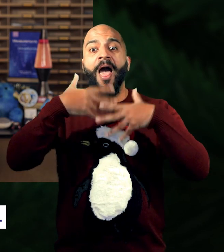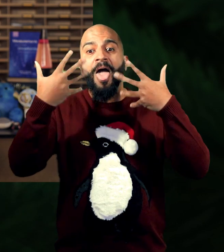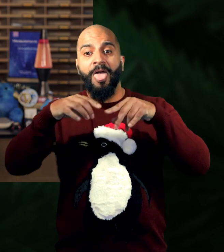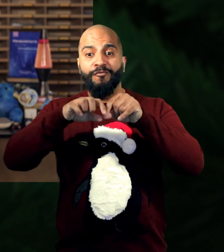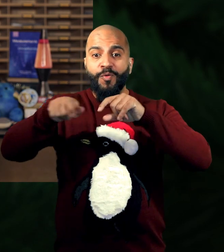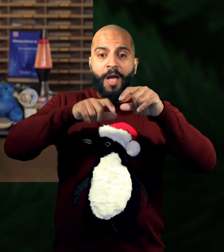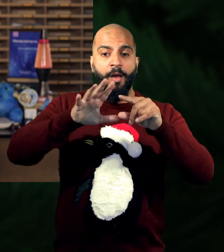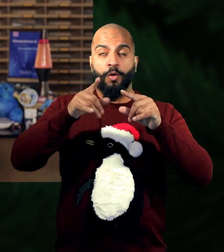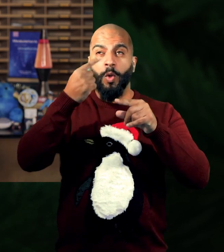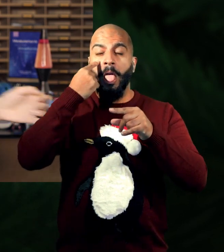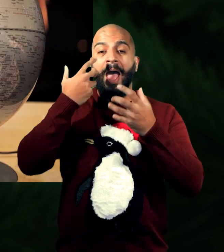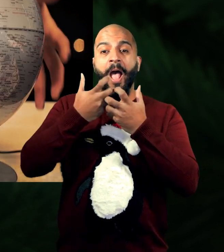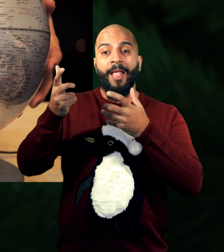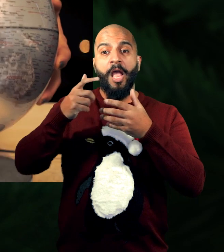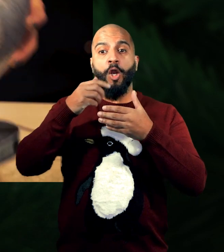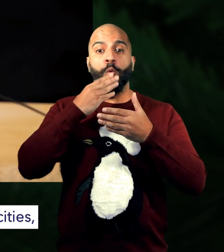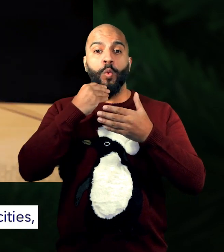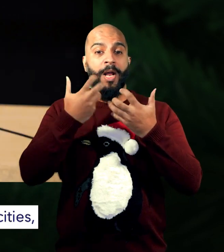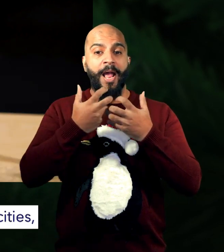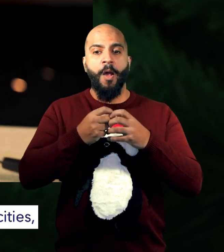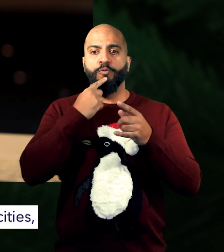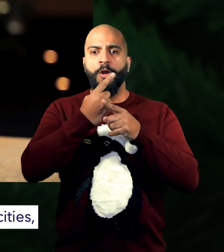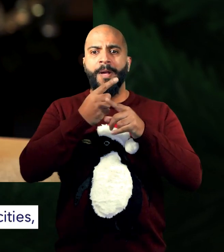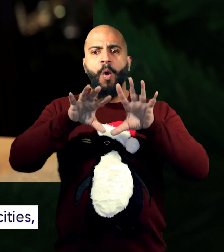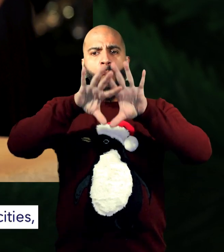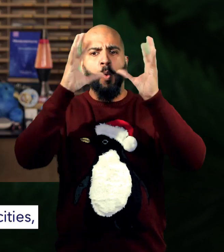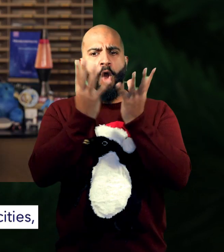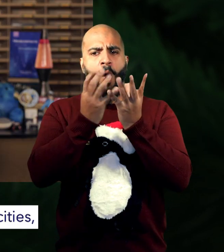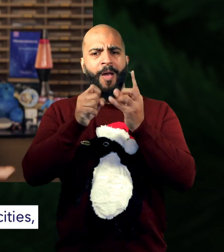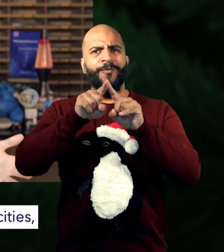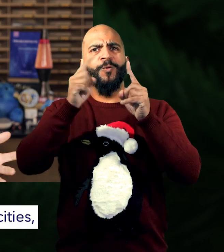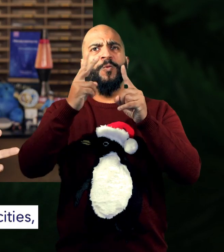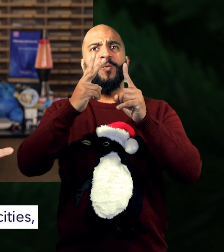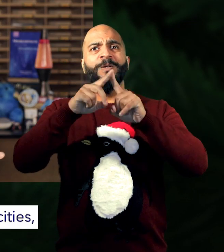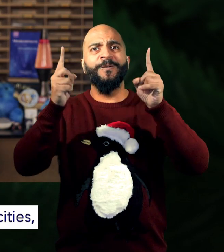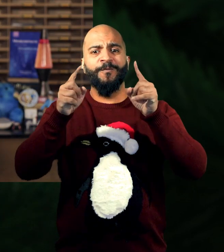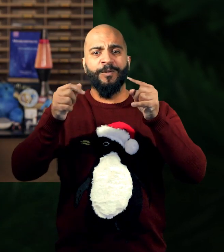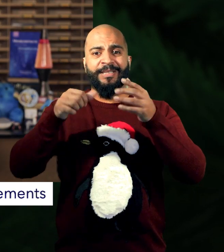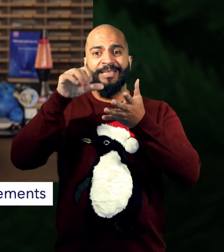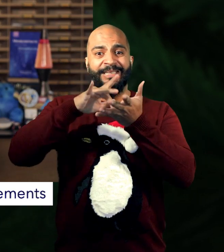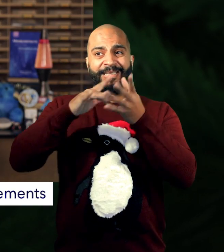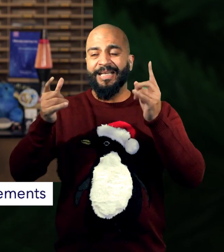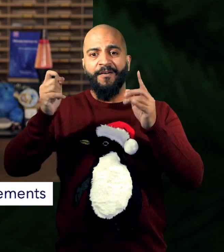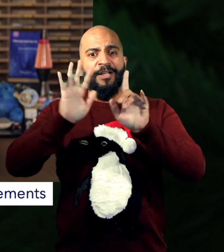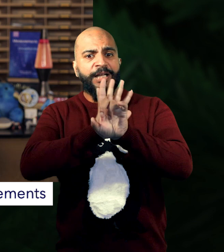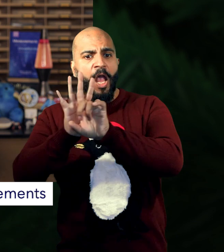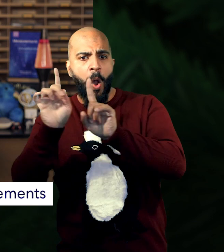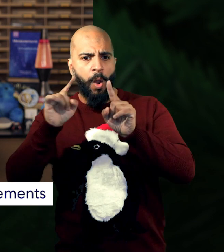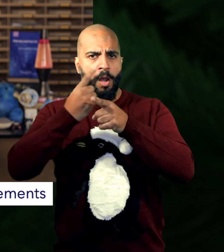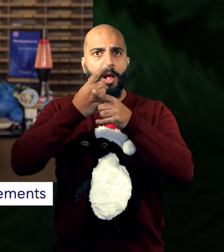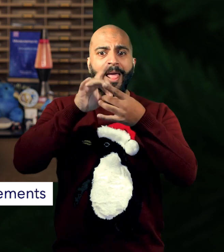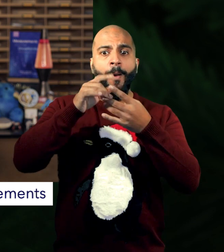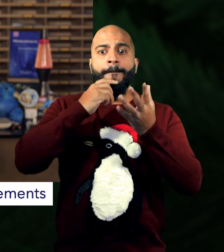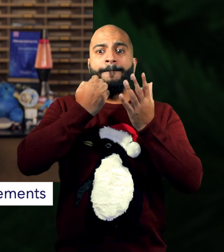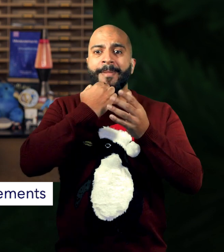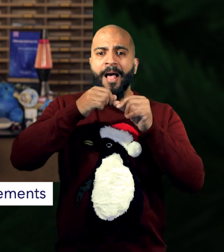have at home. You see, what they did was measure the lengths of shadows in two different cities and using some math were able to take